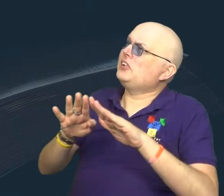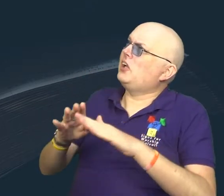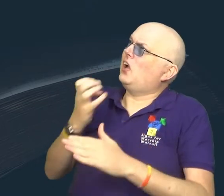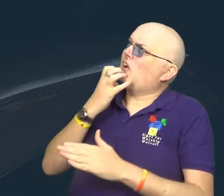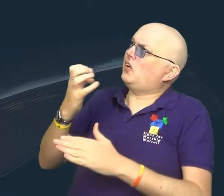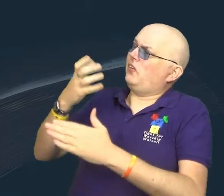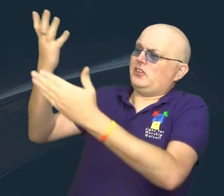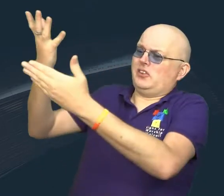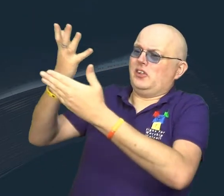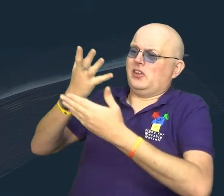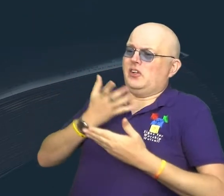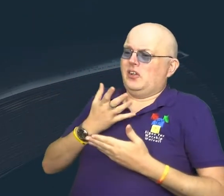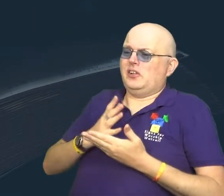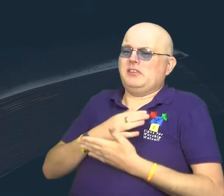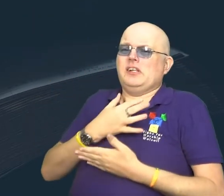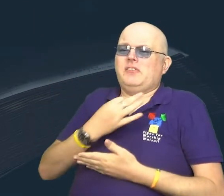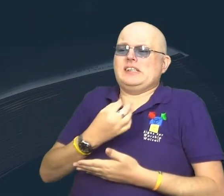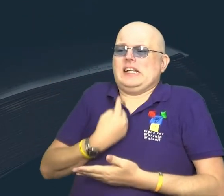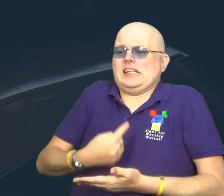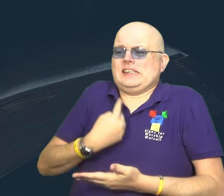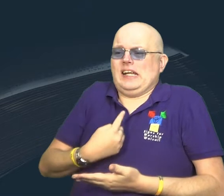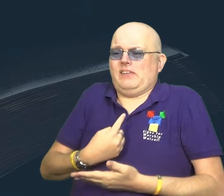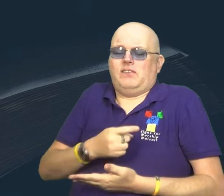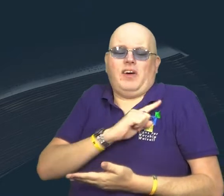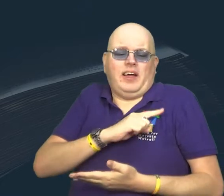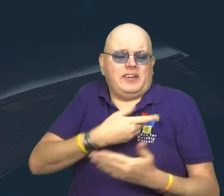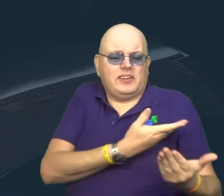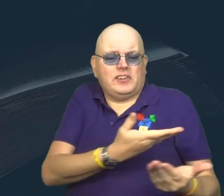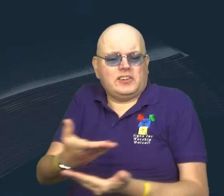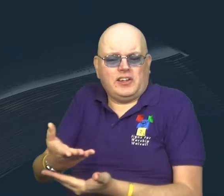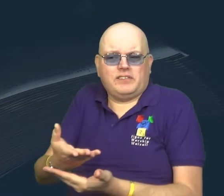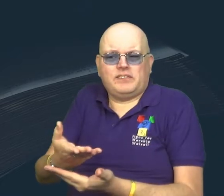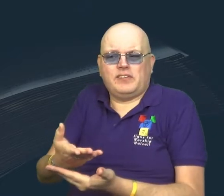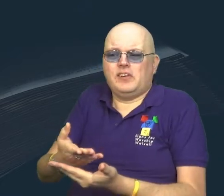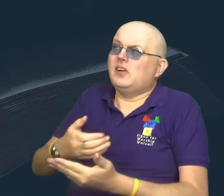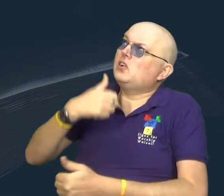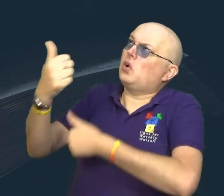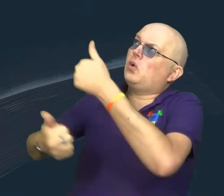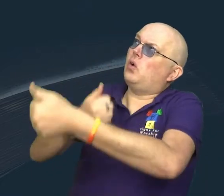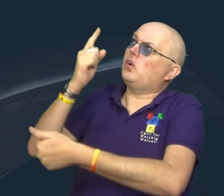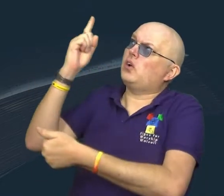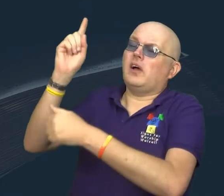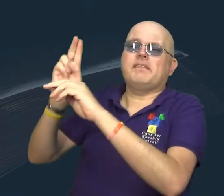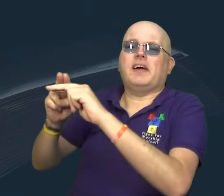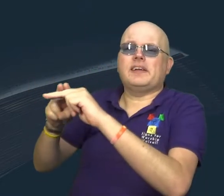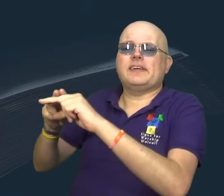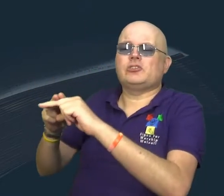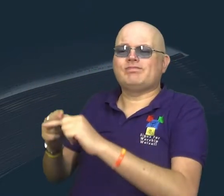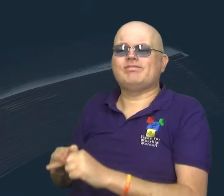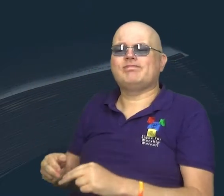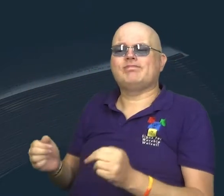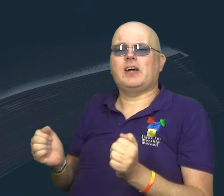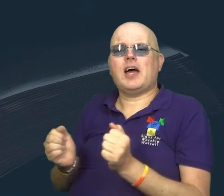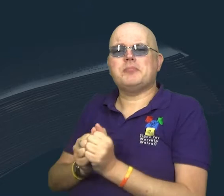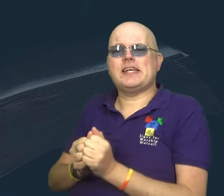and courage to risk ourselves for those we serve. To the glory of God the